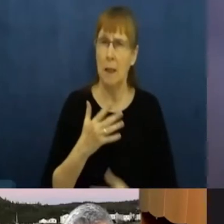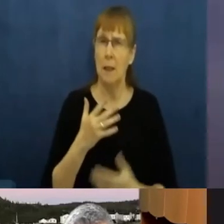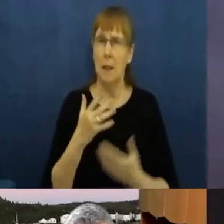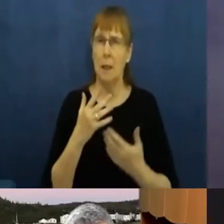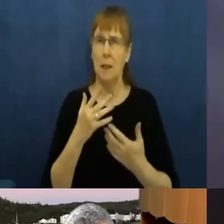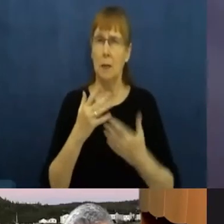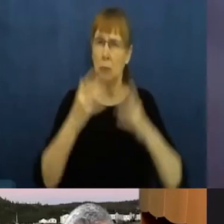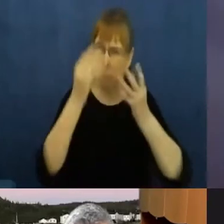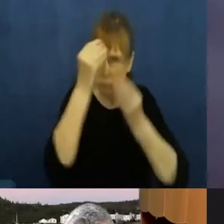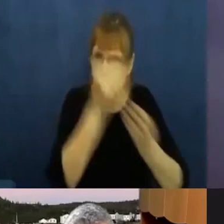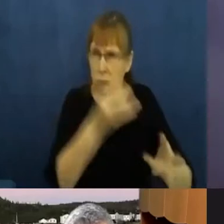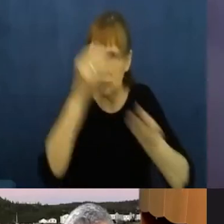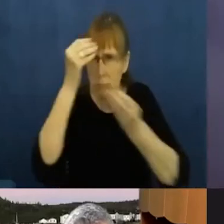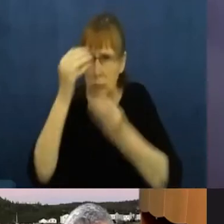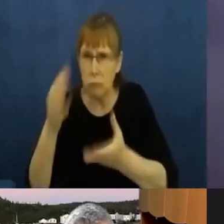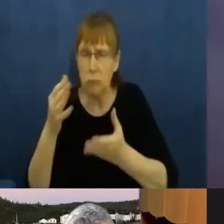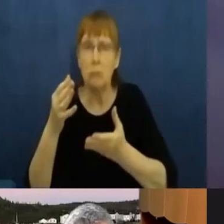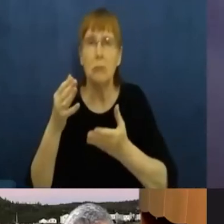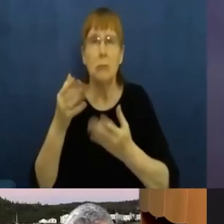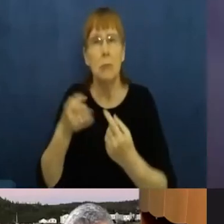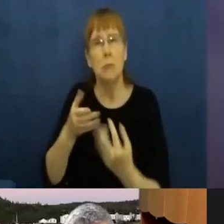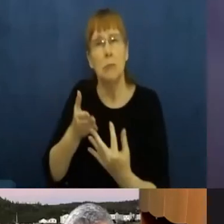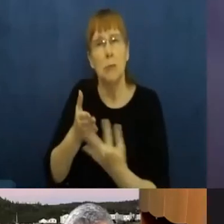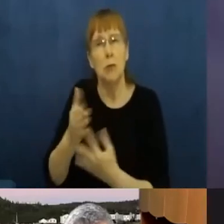as we go through this pandemic.